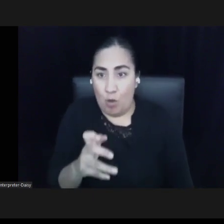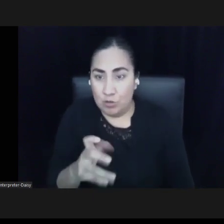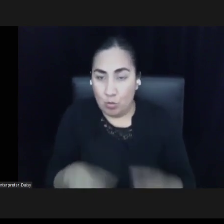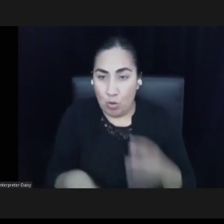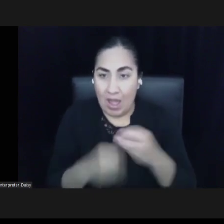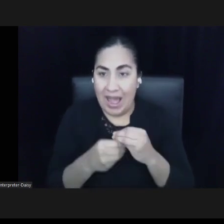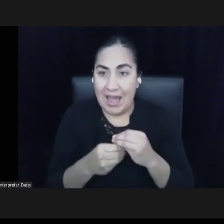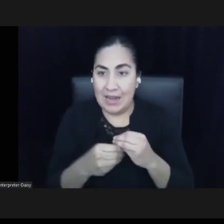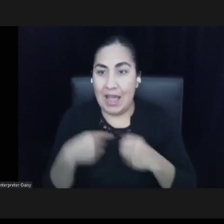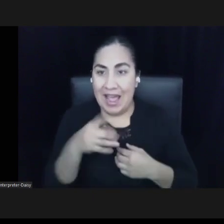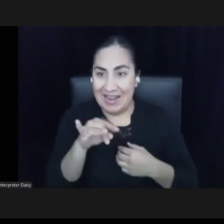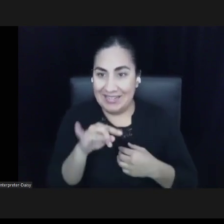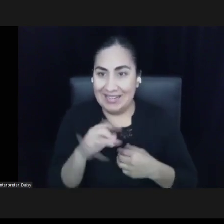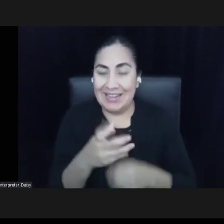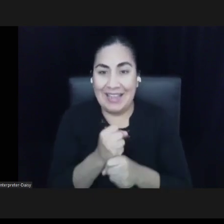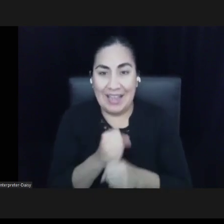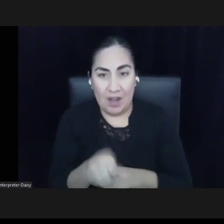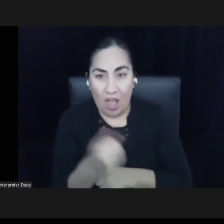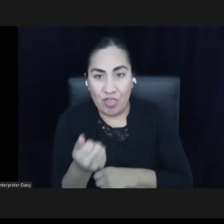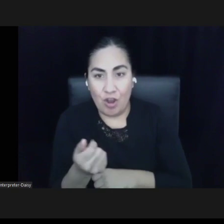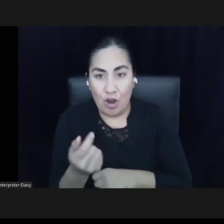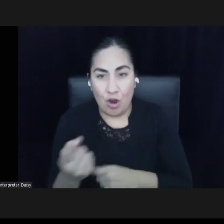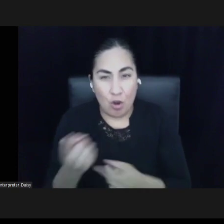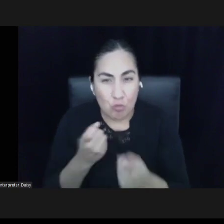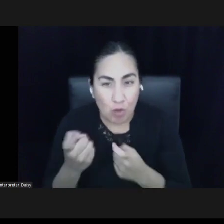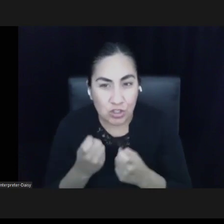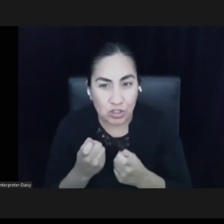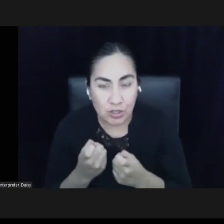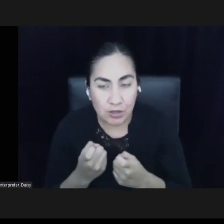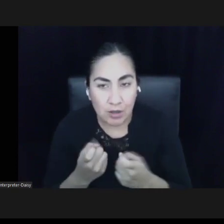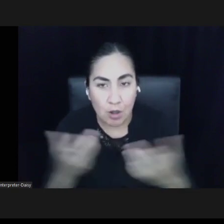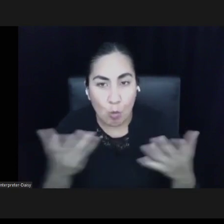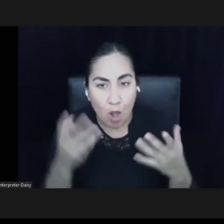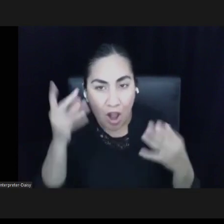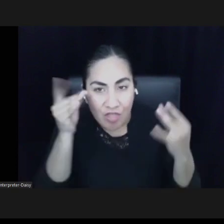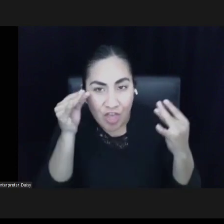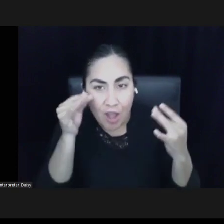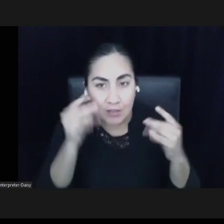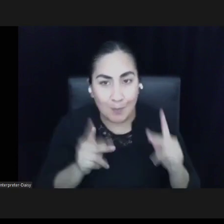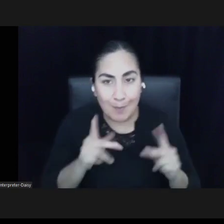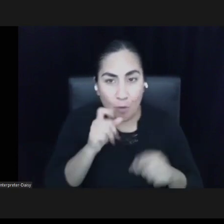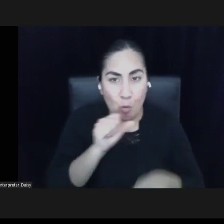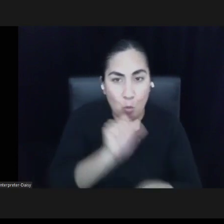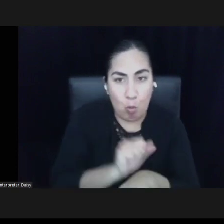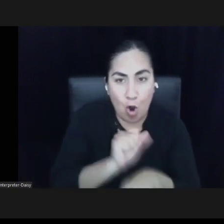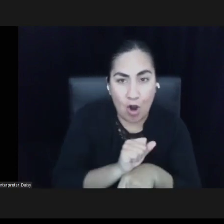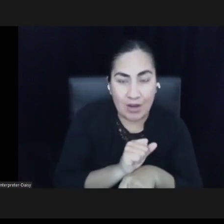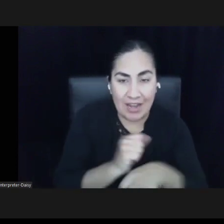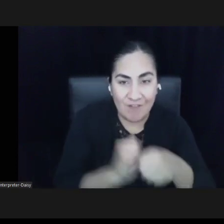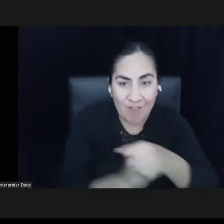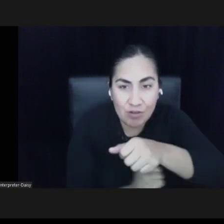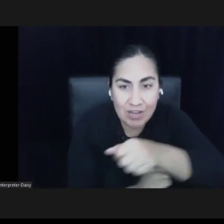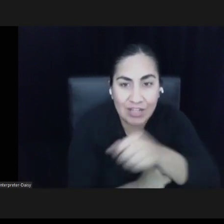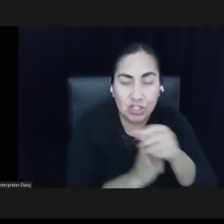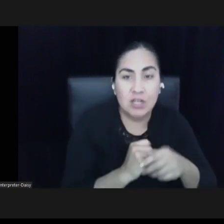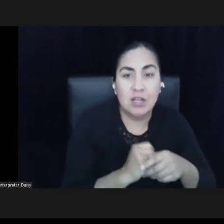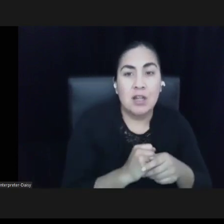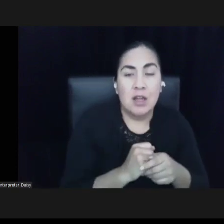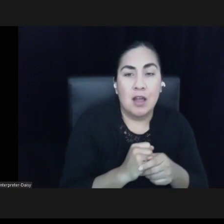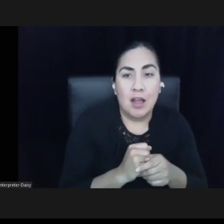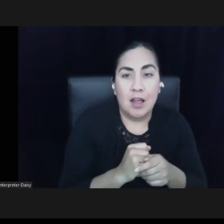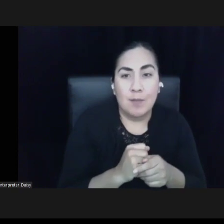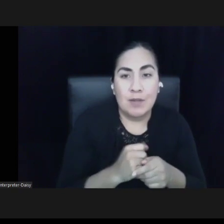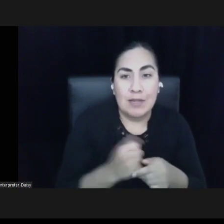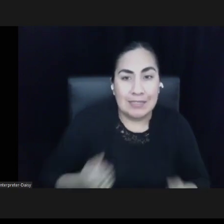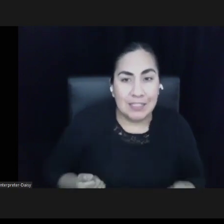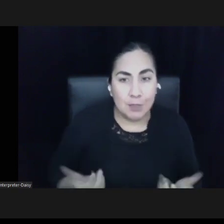what are the thoughts of folks who are working at foundations on spending down endowments. And we